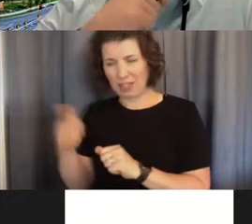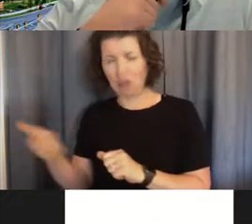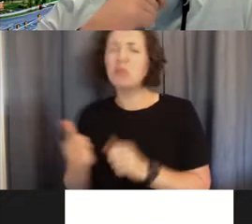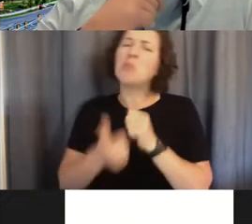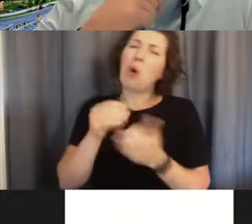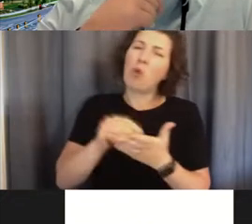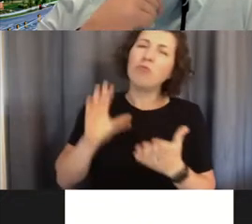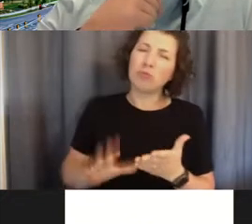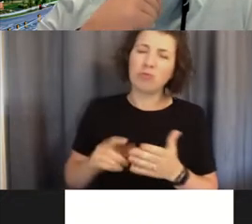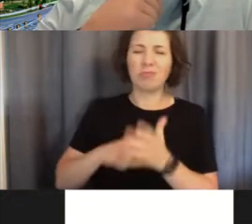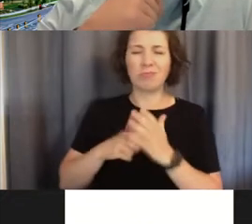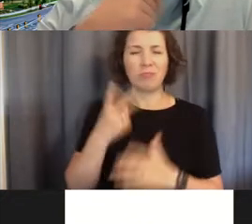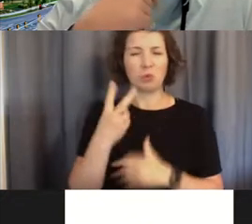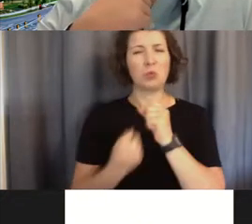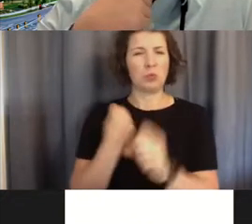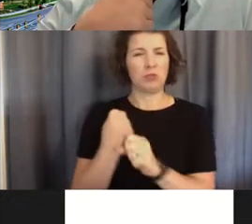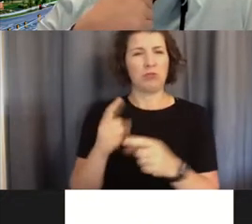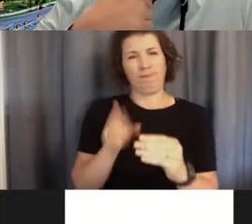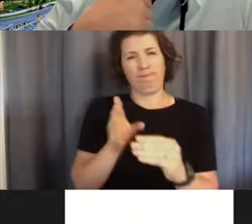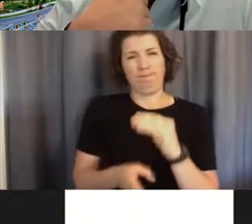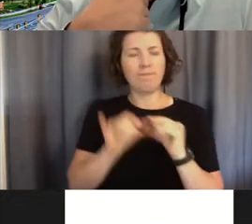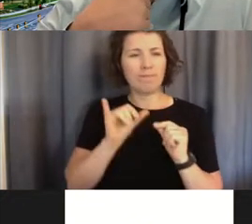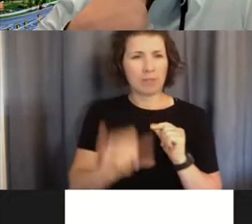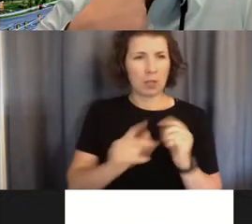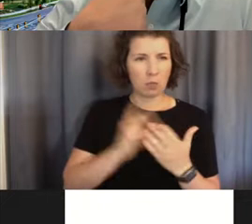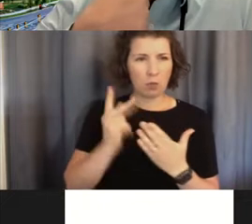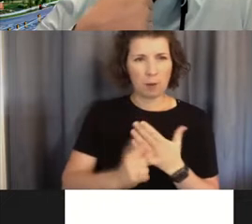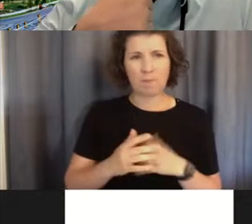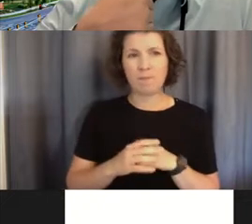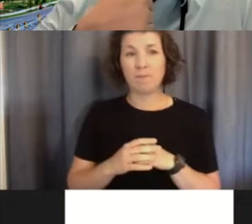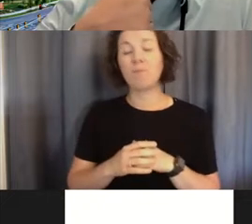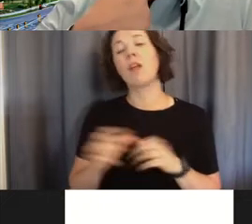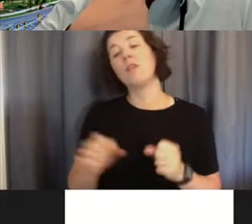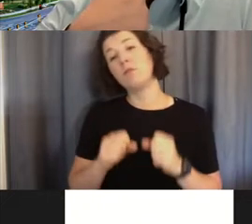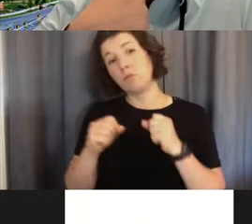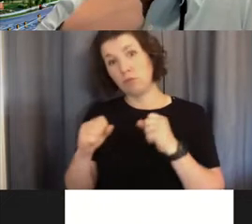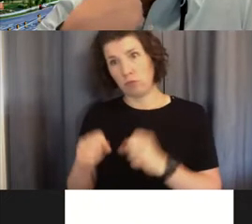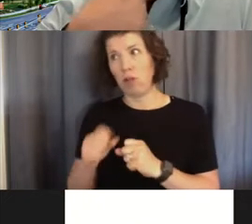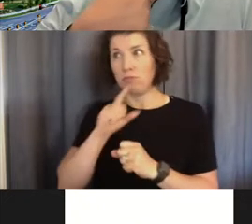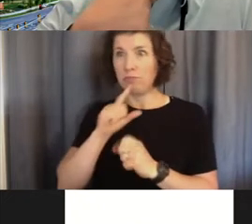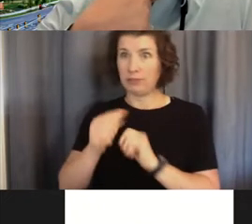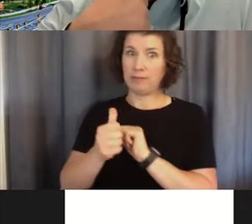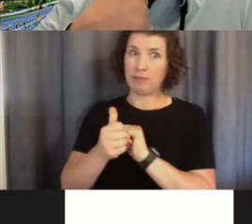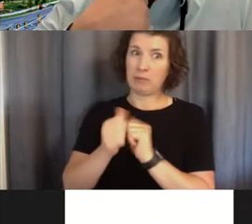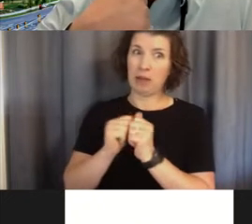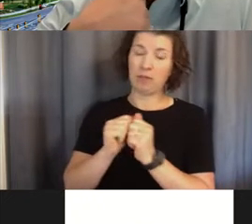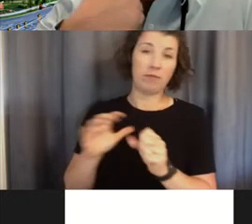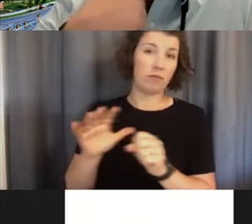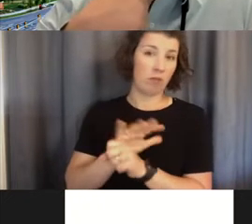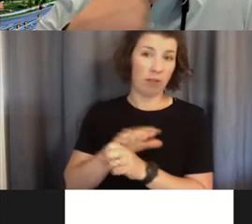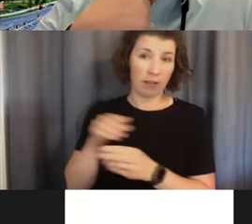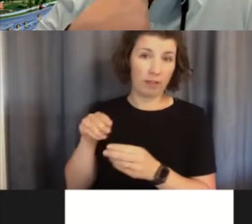Uh, and then, uh, a really strong, very competitive, fully funded PhD program.